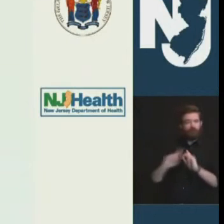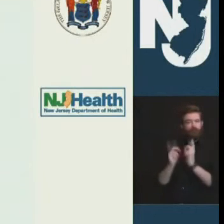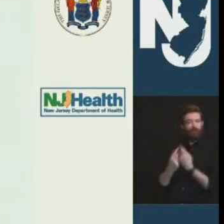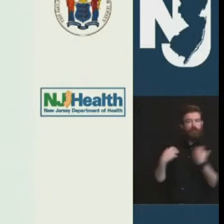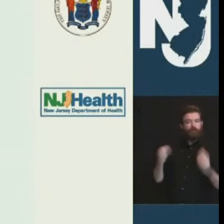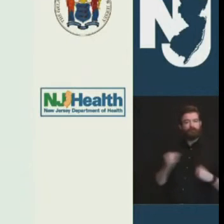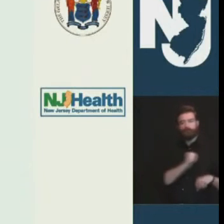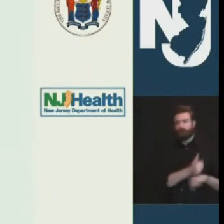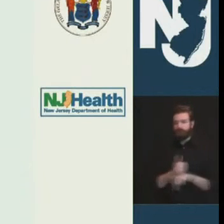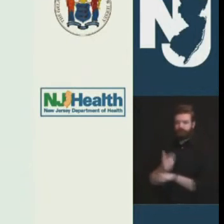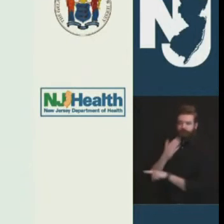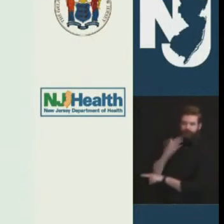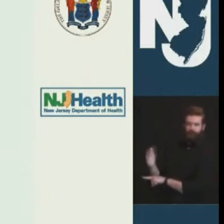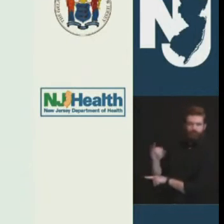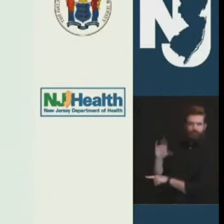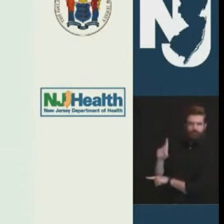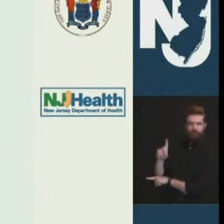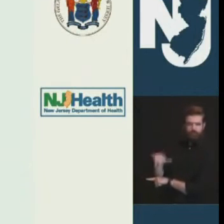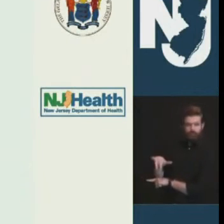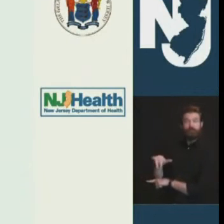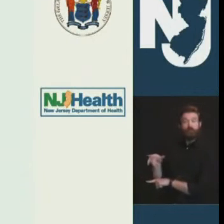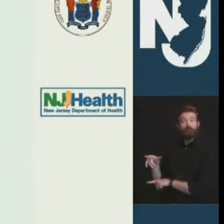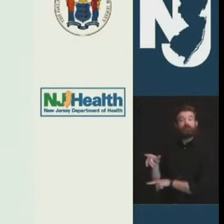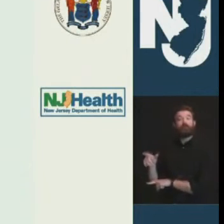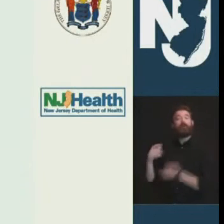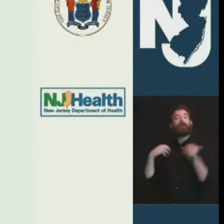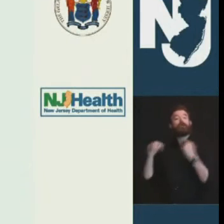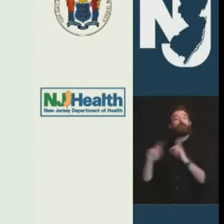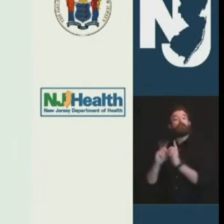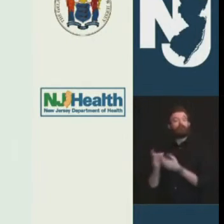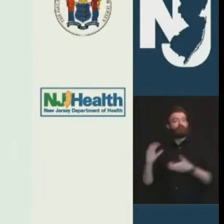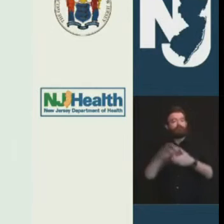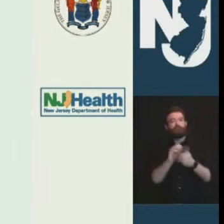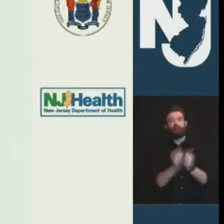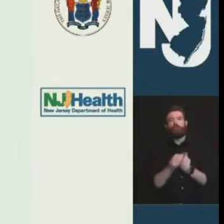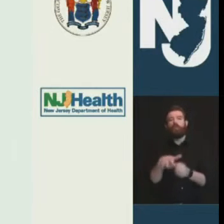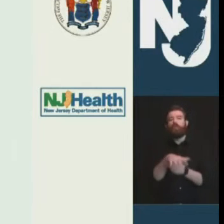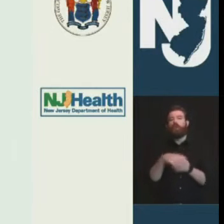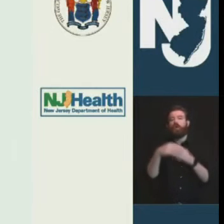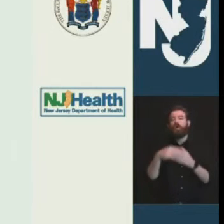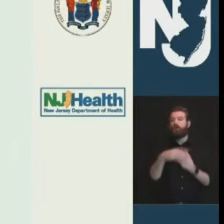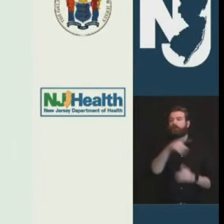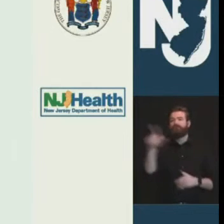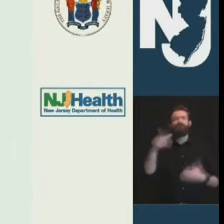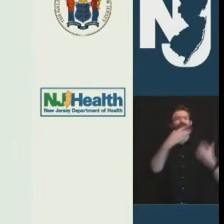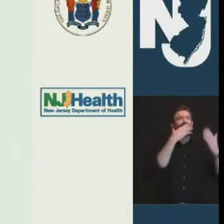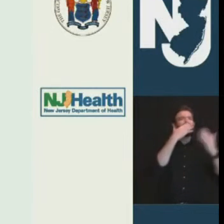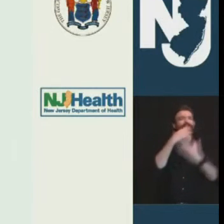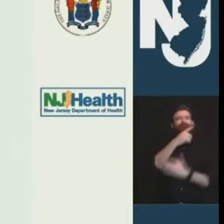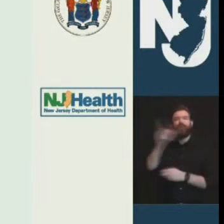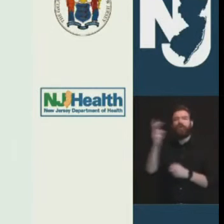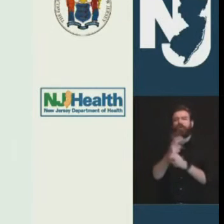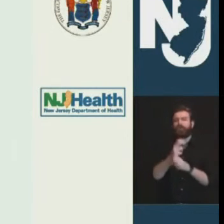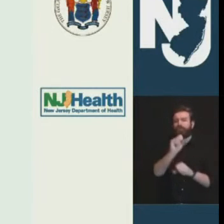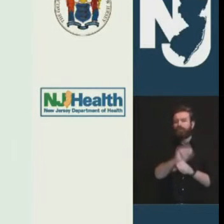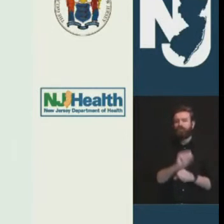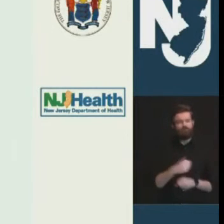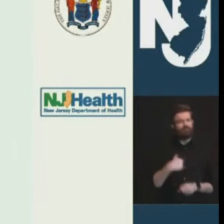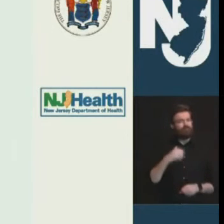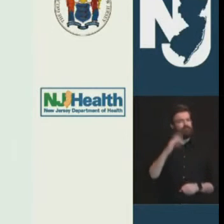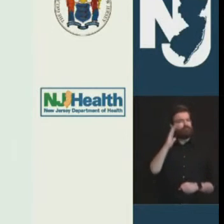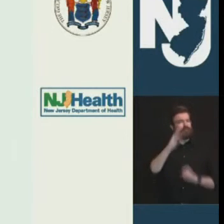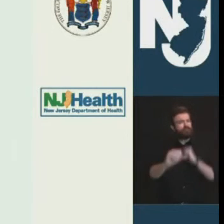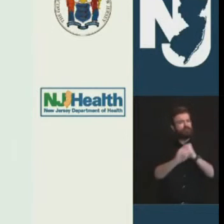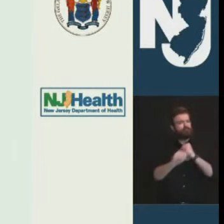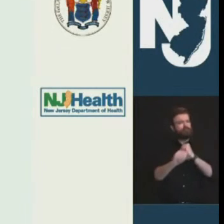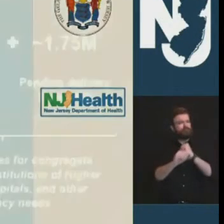thank everyone involved for bringing these opportunities together we will promote these locations through our various social media channels